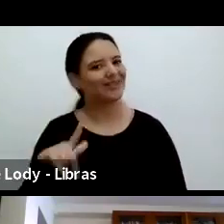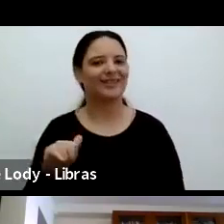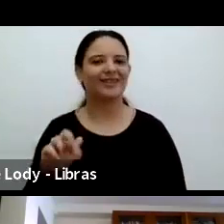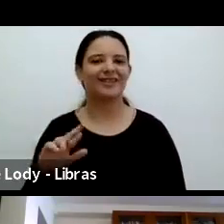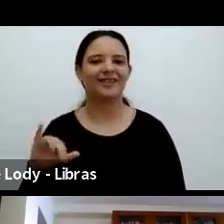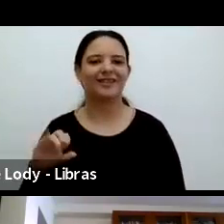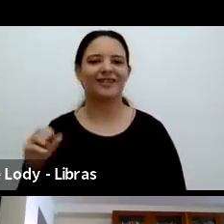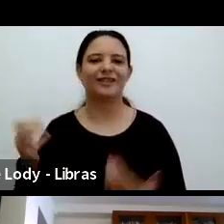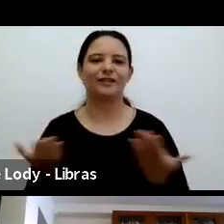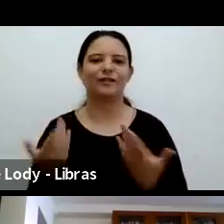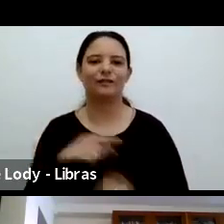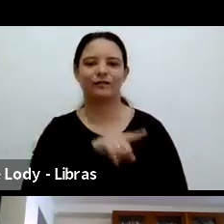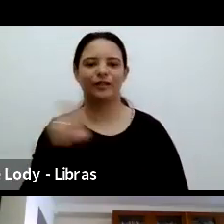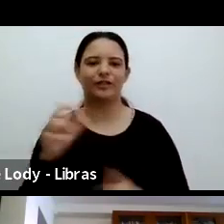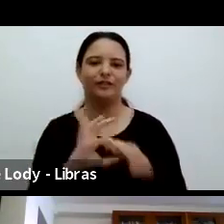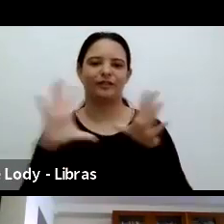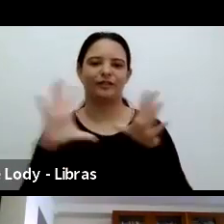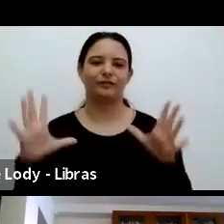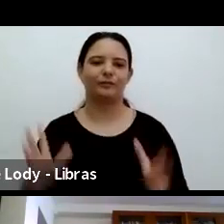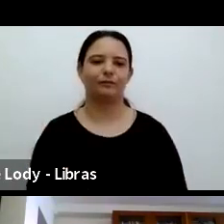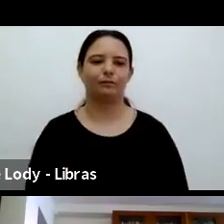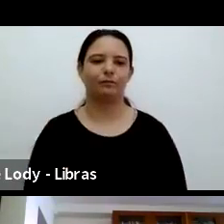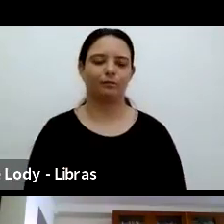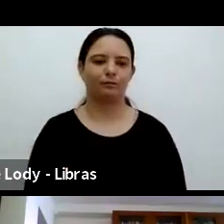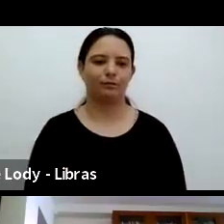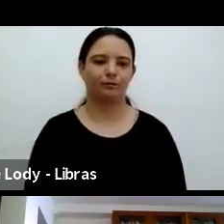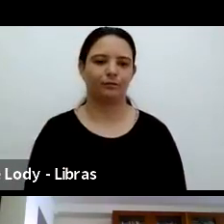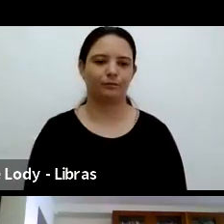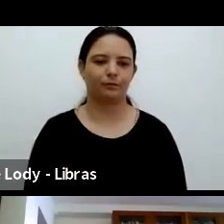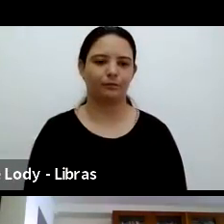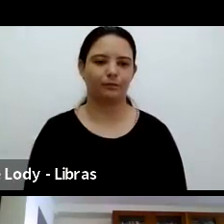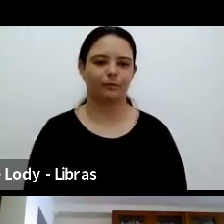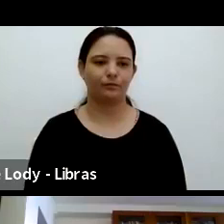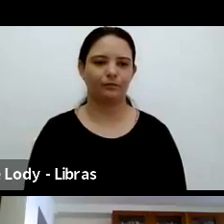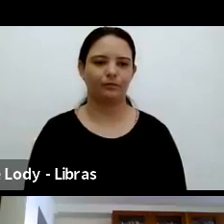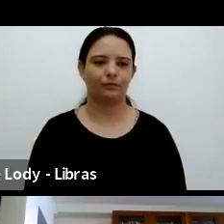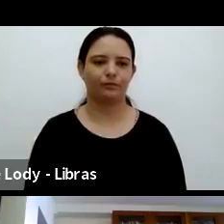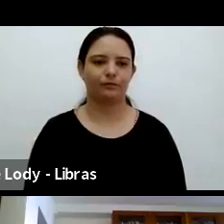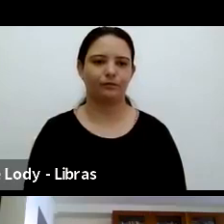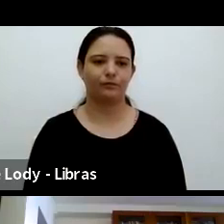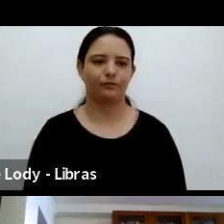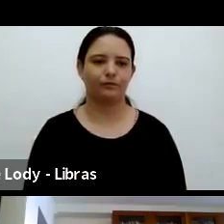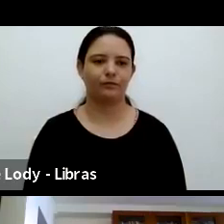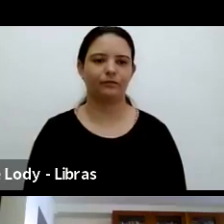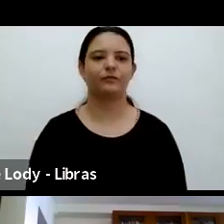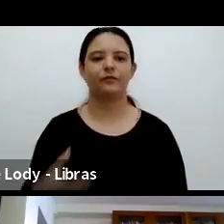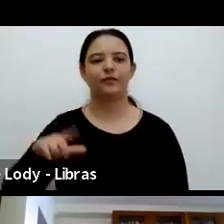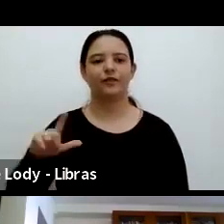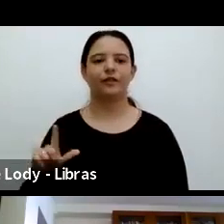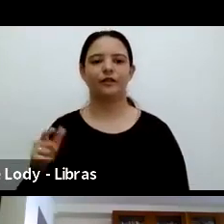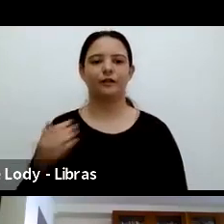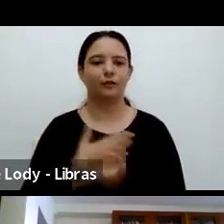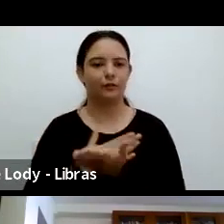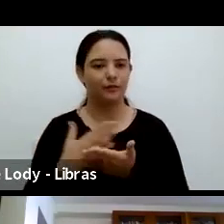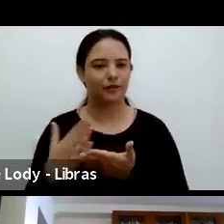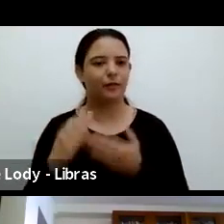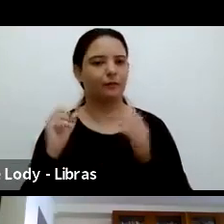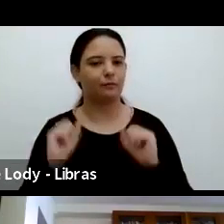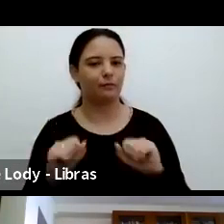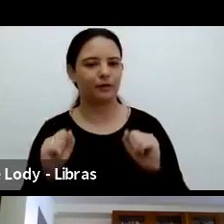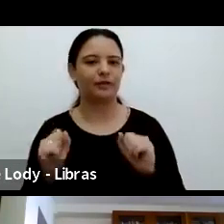Okay, well, thank you. Paul, before you start, can I present to you and Julie? Sorry. Sure.